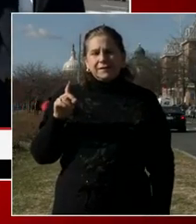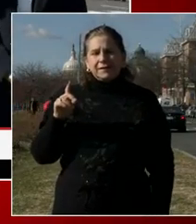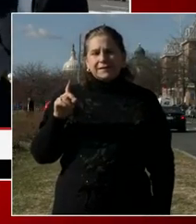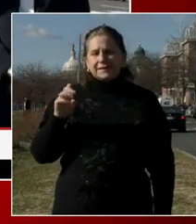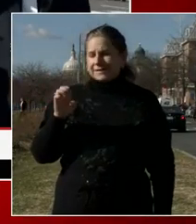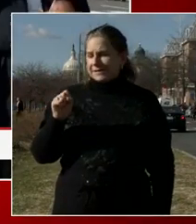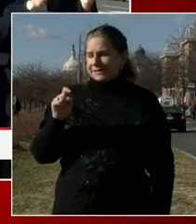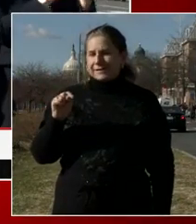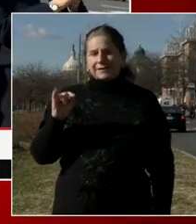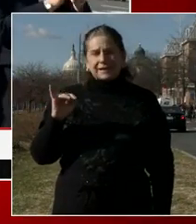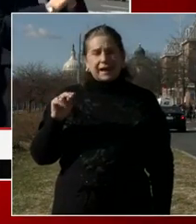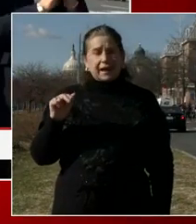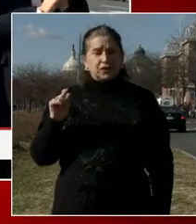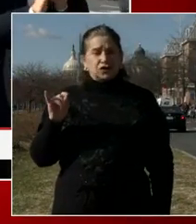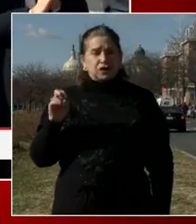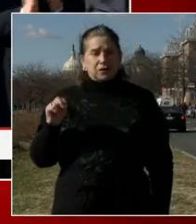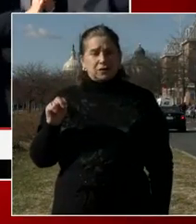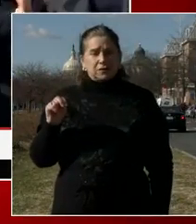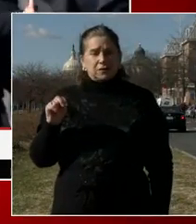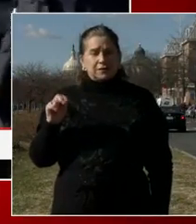Elliot, please come up.